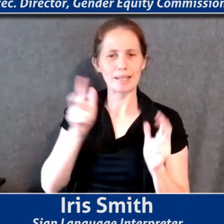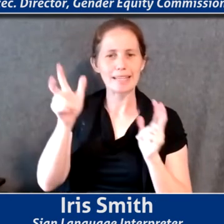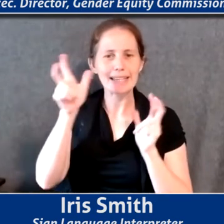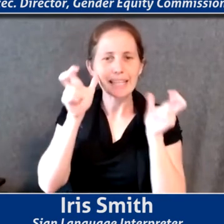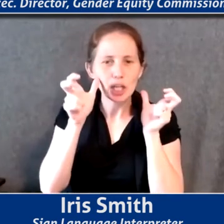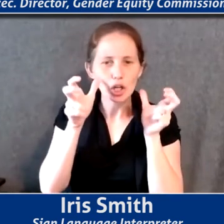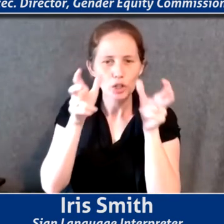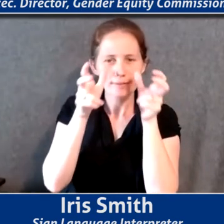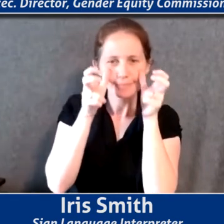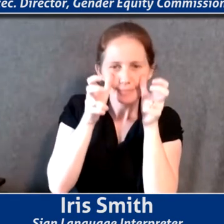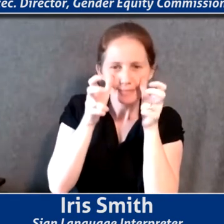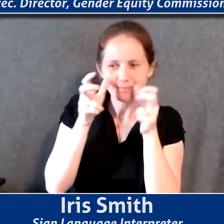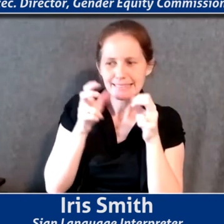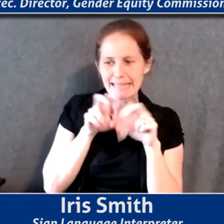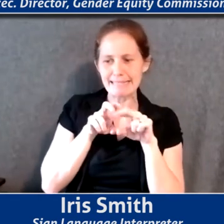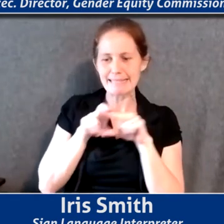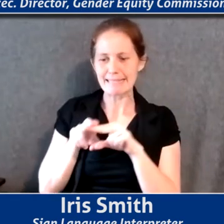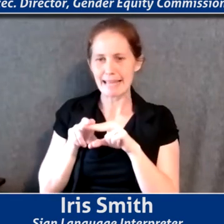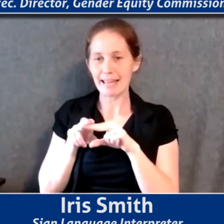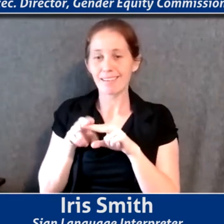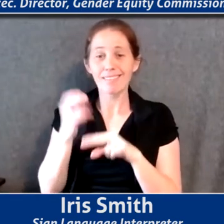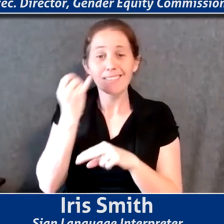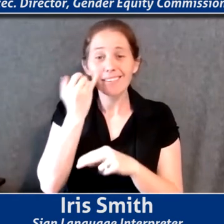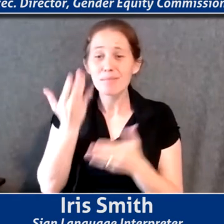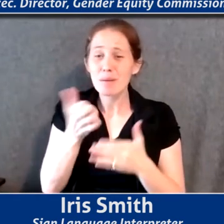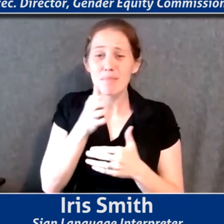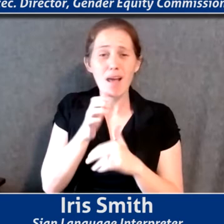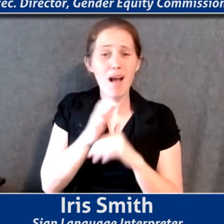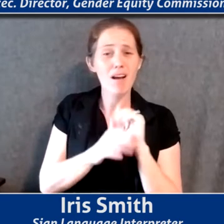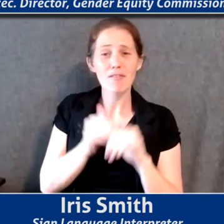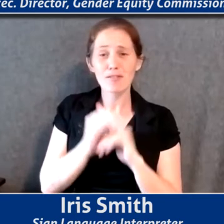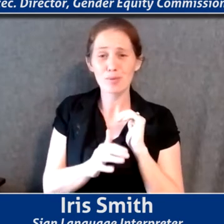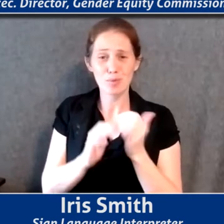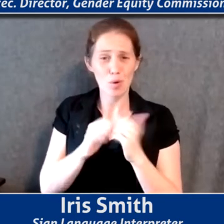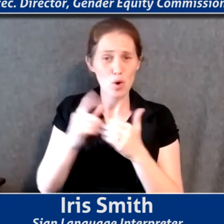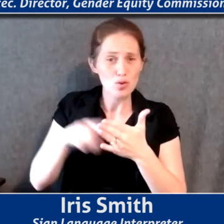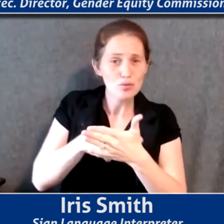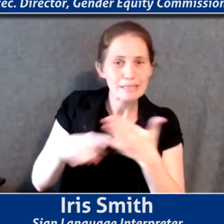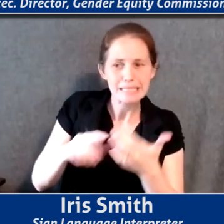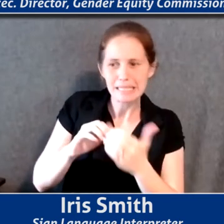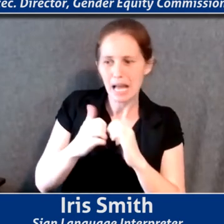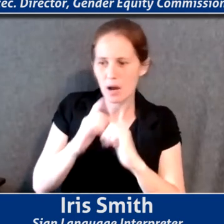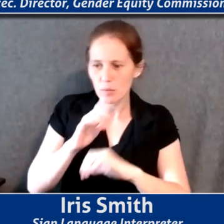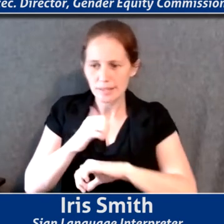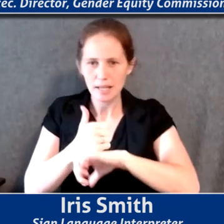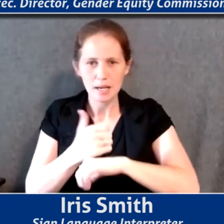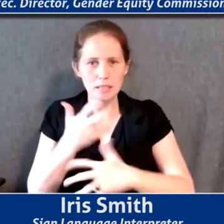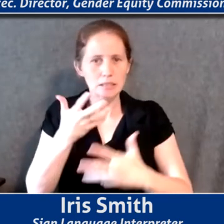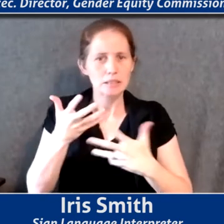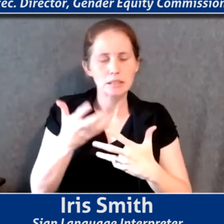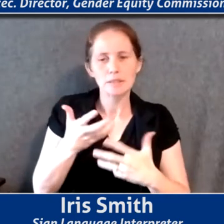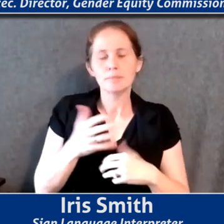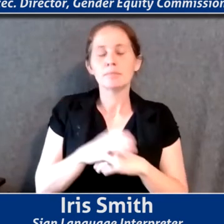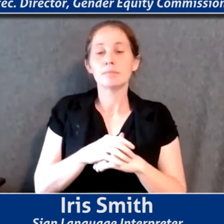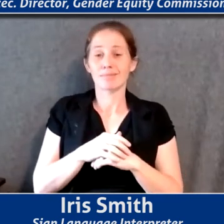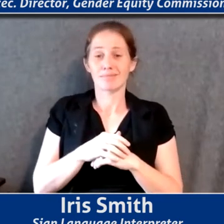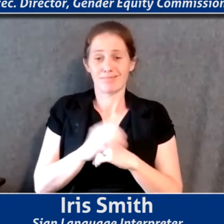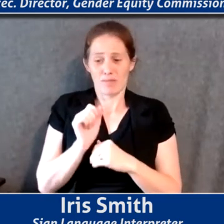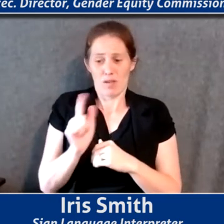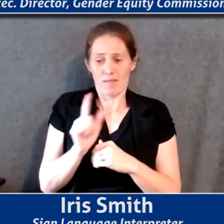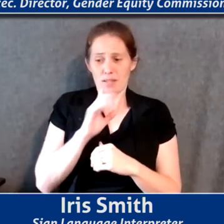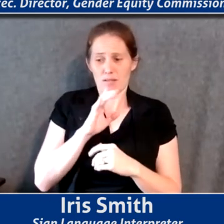sit with sometimes uncomfortable critiques of the way we do things. And as all of us spoke about earlier,